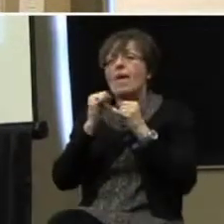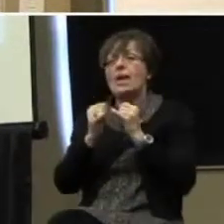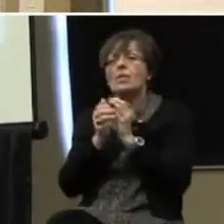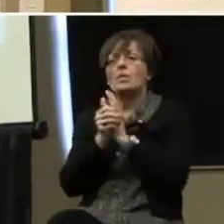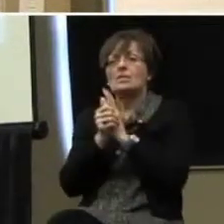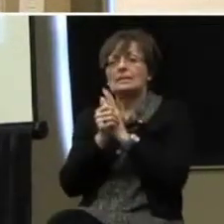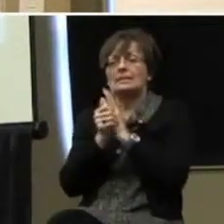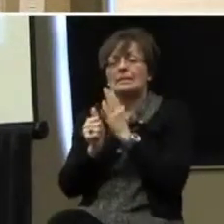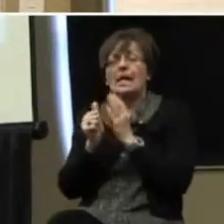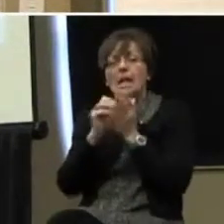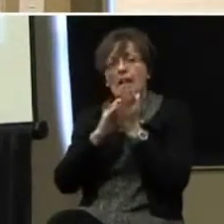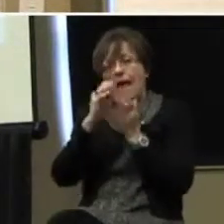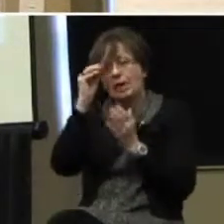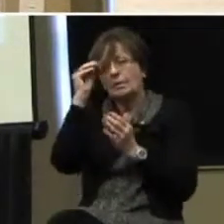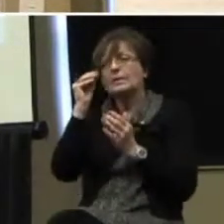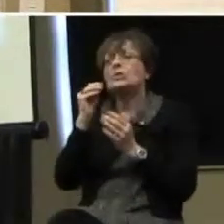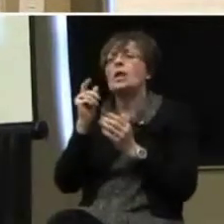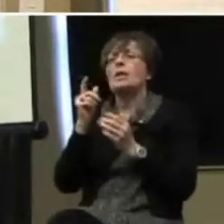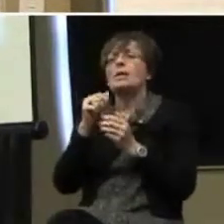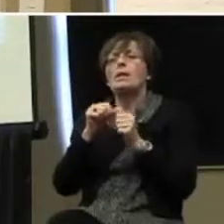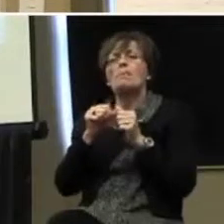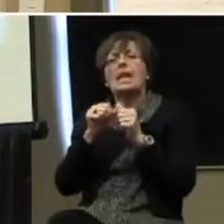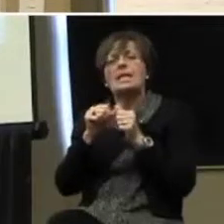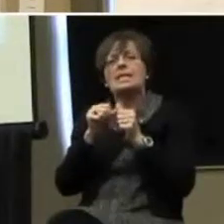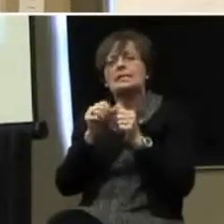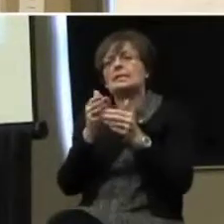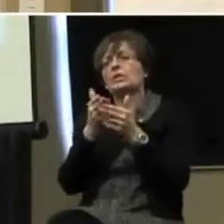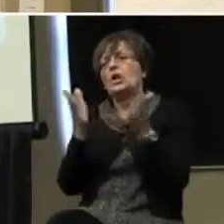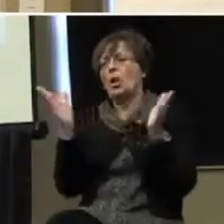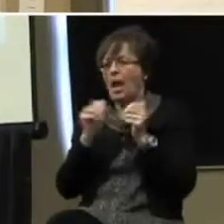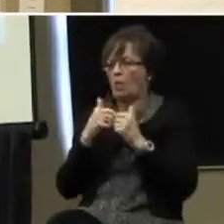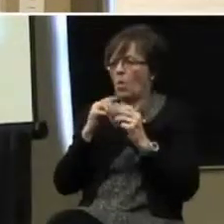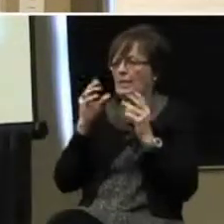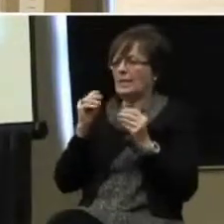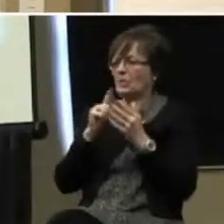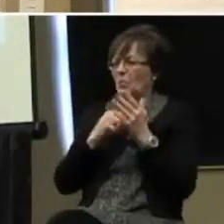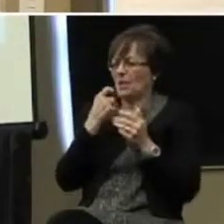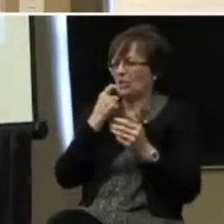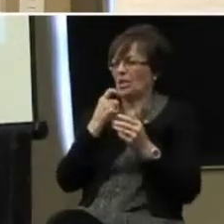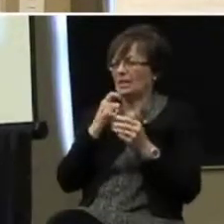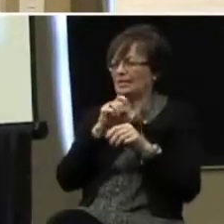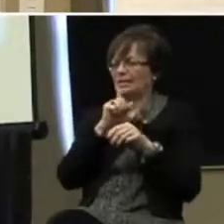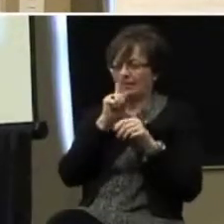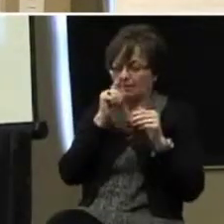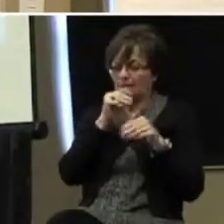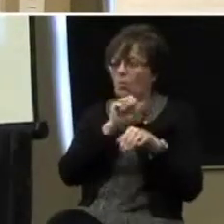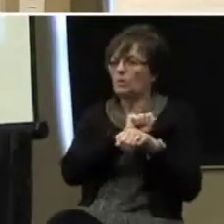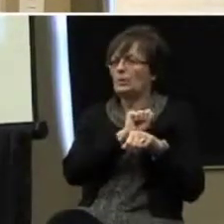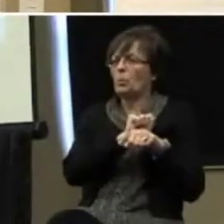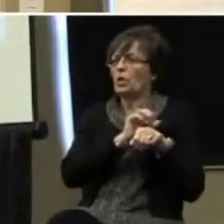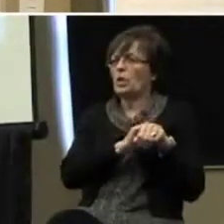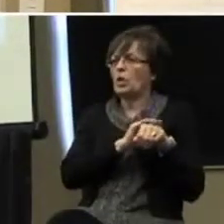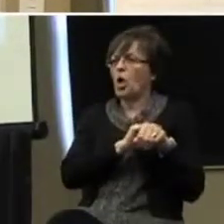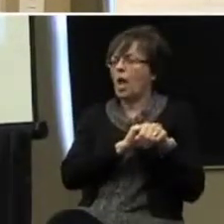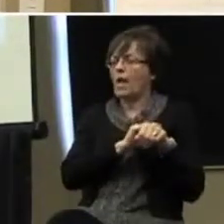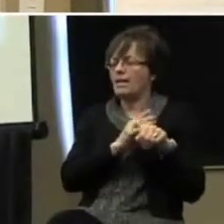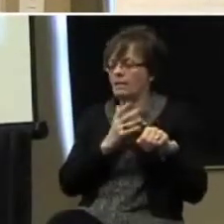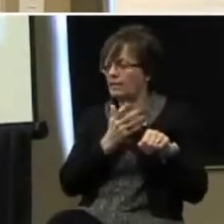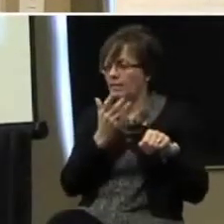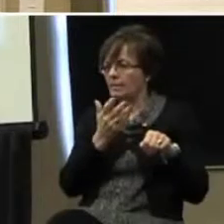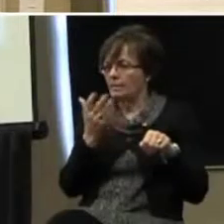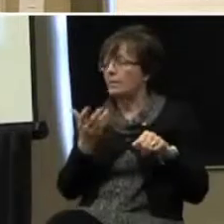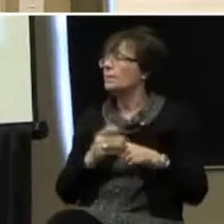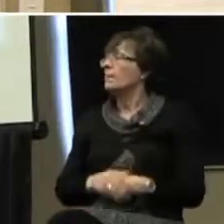skill acquisition. Now maintenance and generalization, how would I teach what I just was working on here? How would I know?